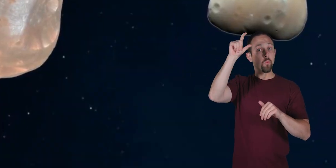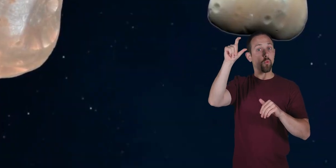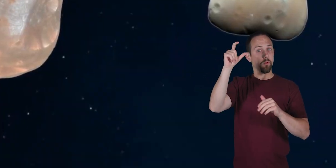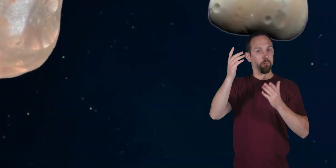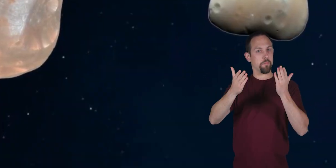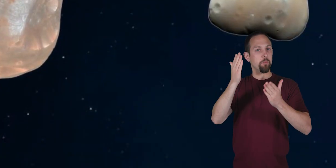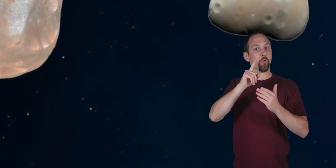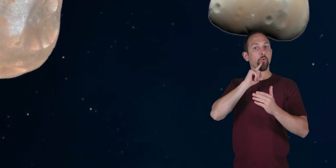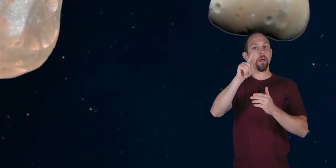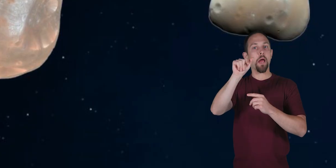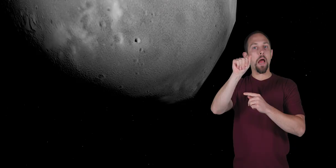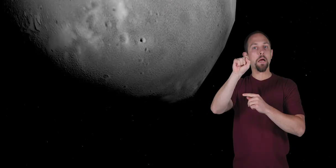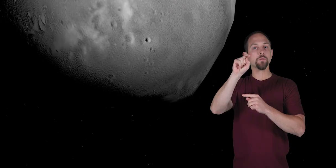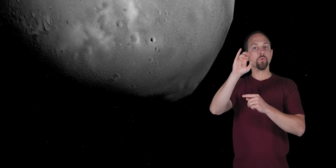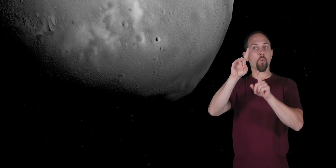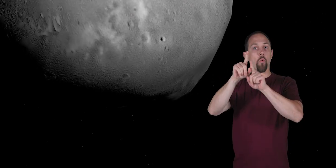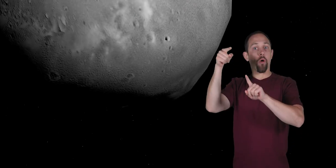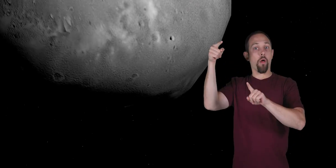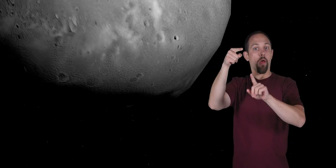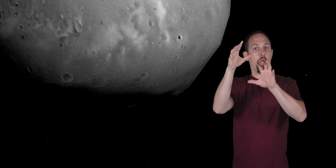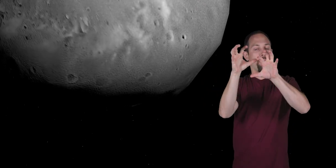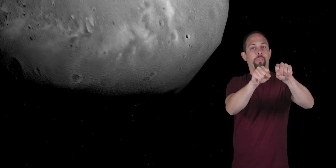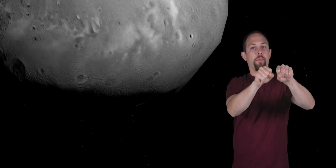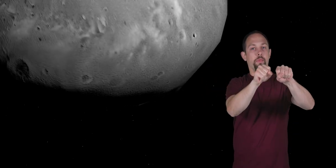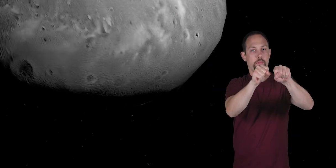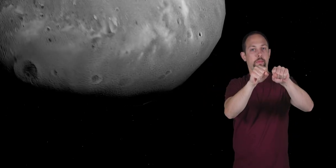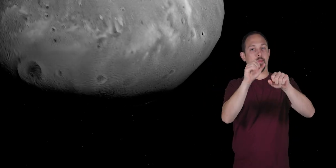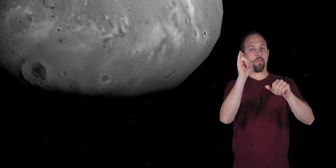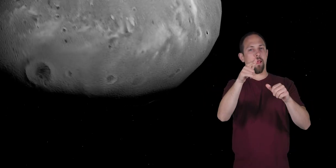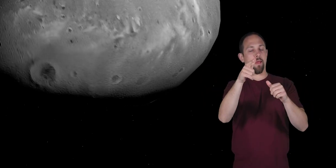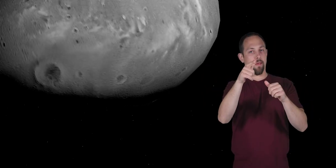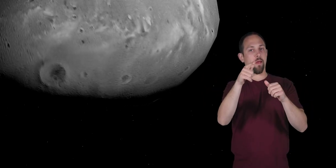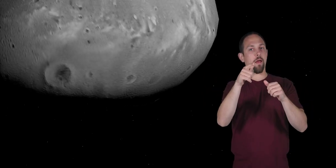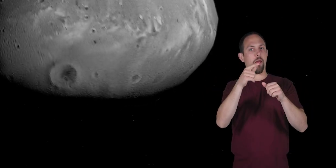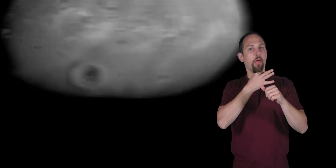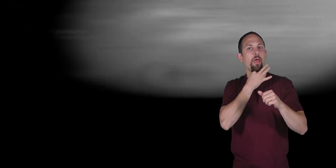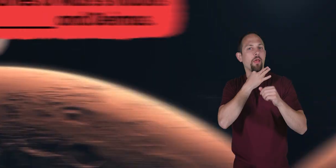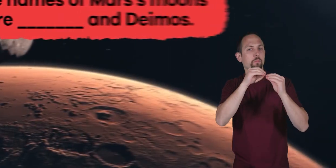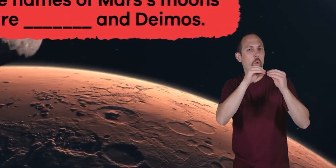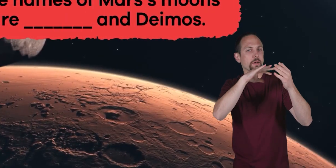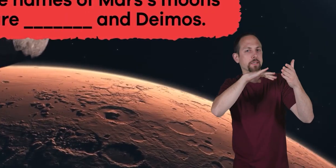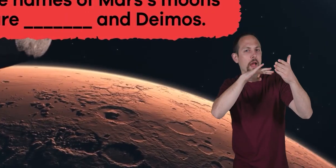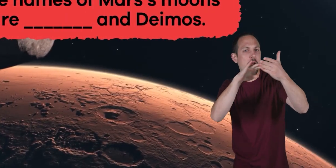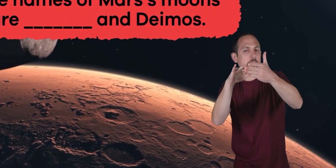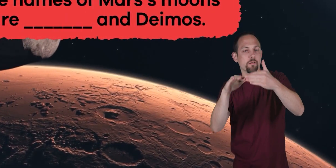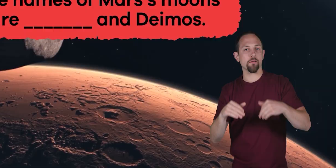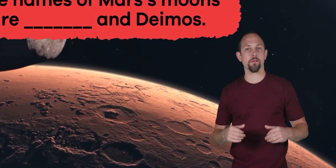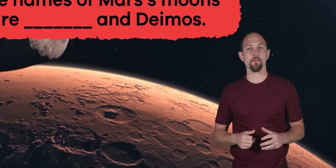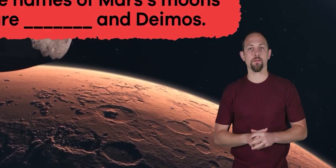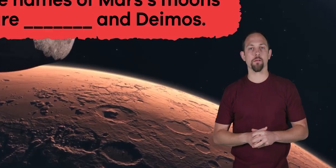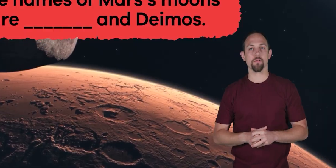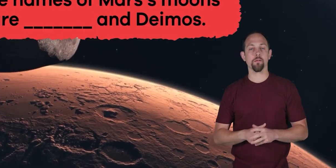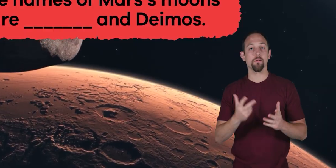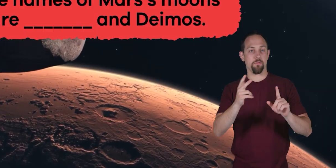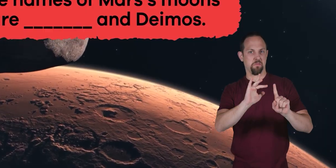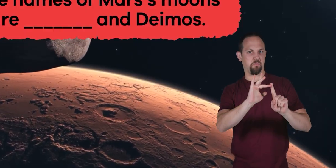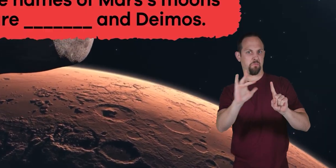might actually be captured asteroids, which makes them especially interesting to study. Fill in the blank.